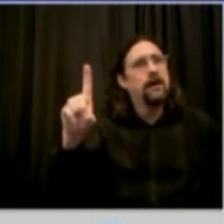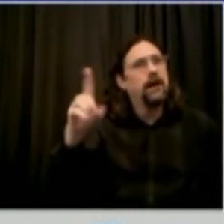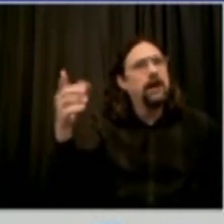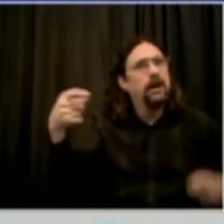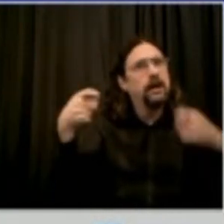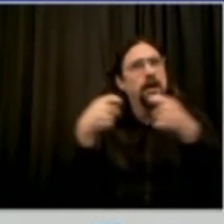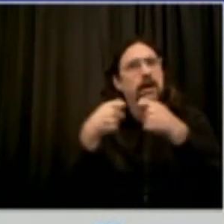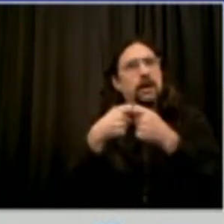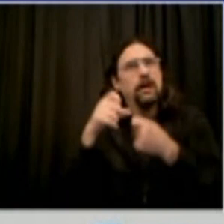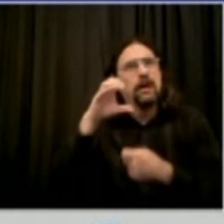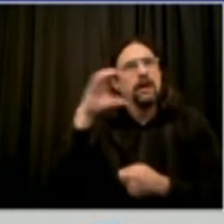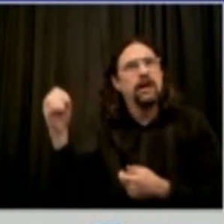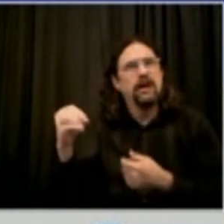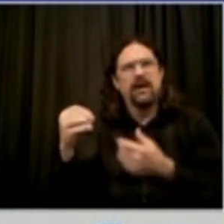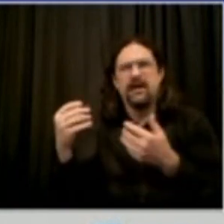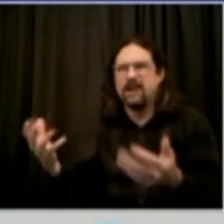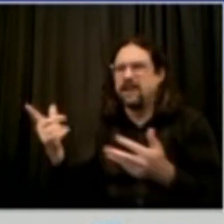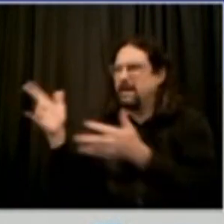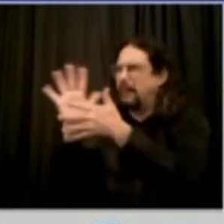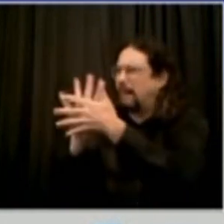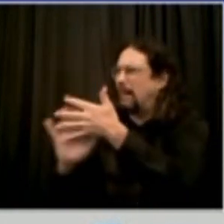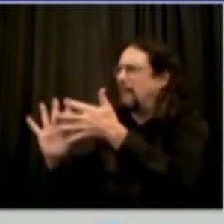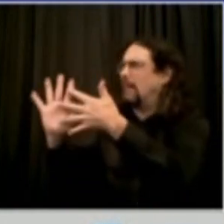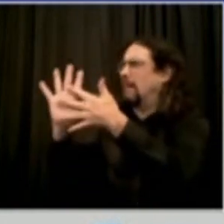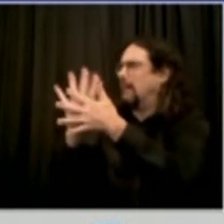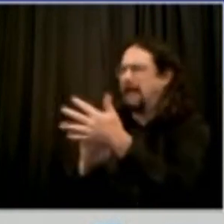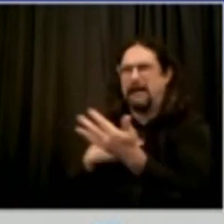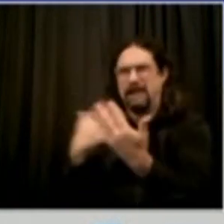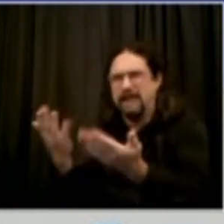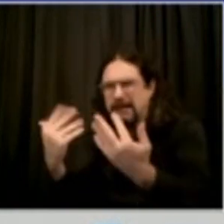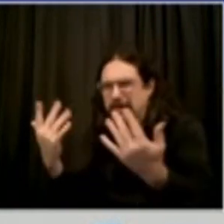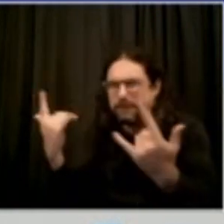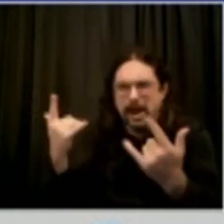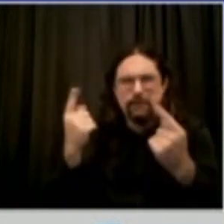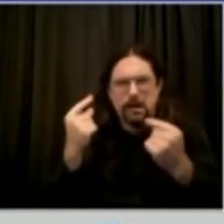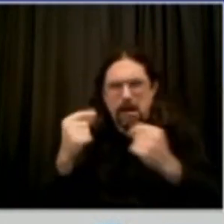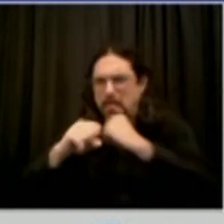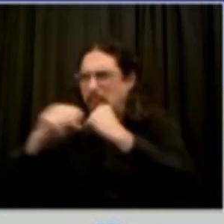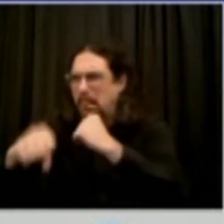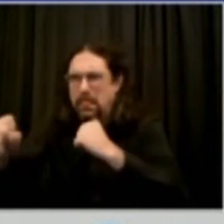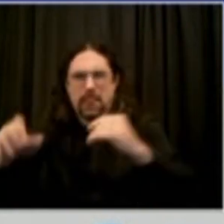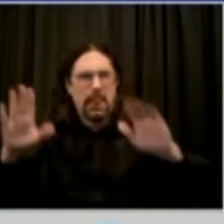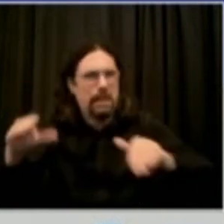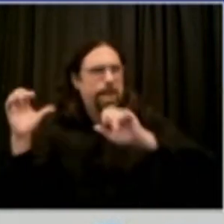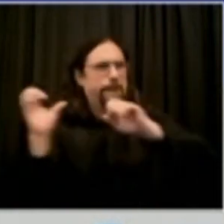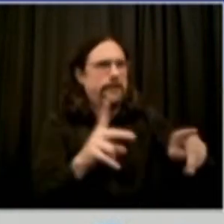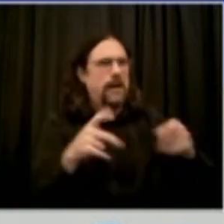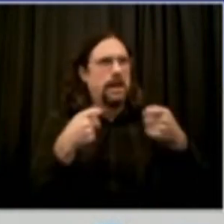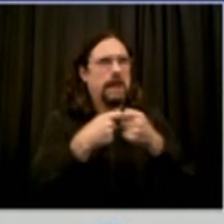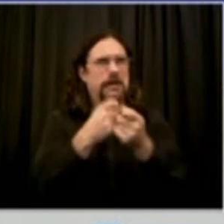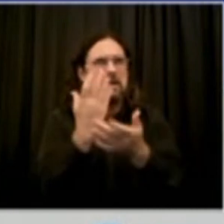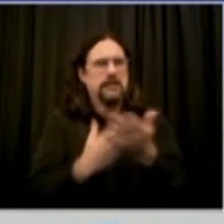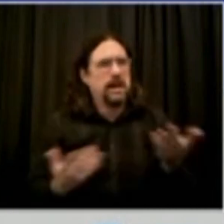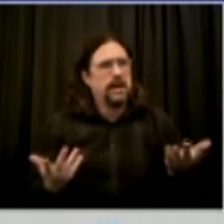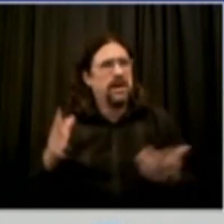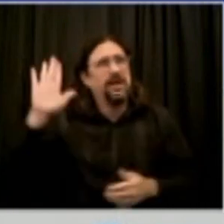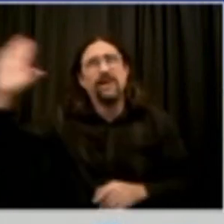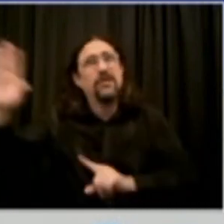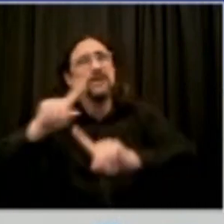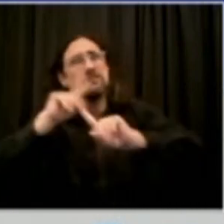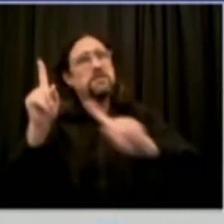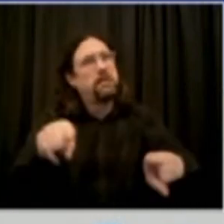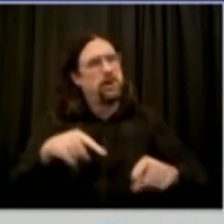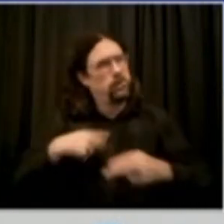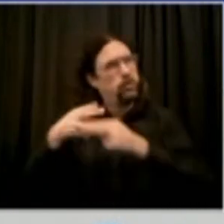back on consistently. I want to give that credit. But what I'm not happy about is a lack of clarity and speed about the next steps for the people of the